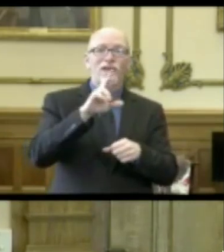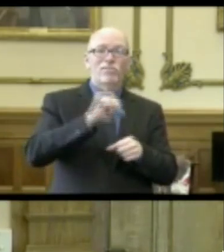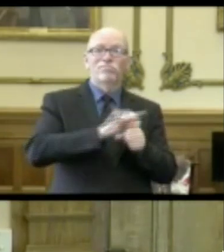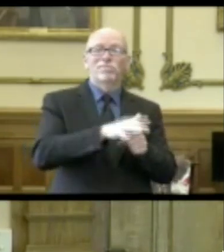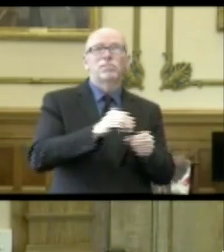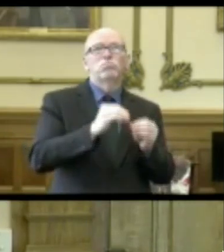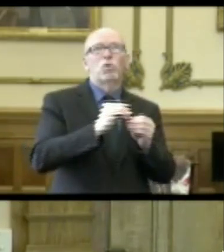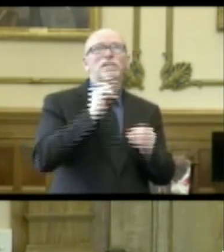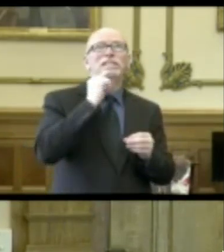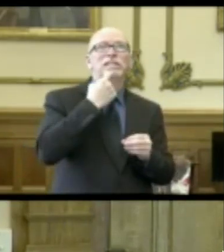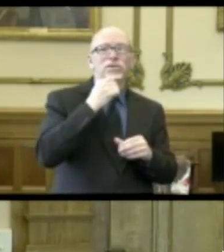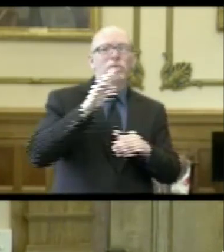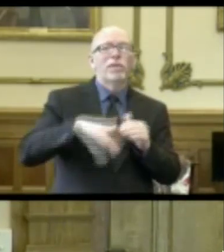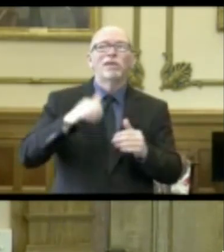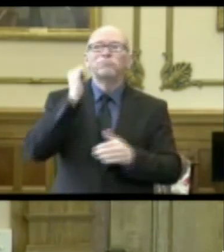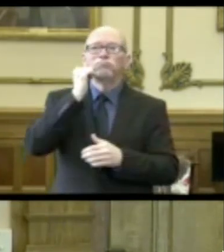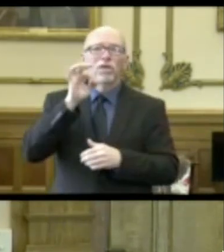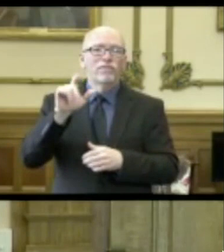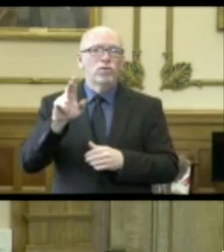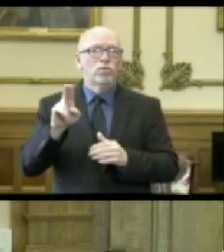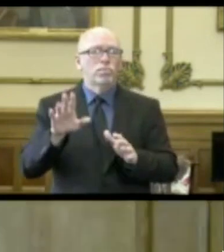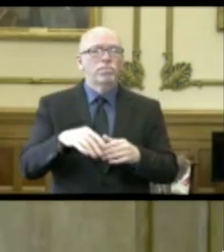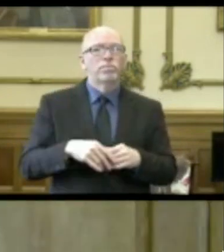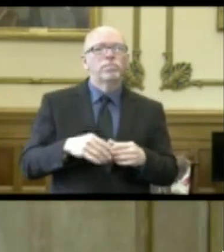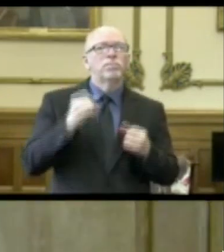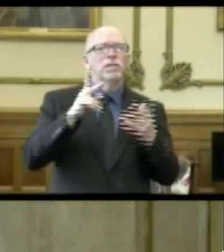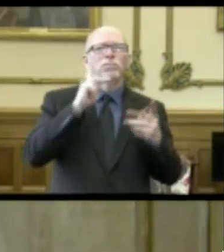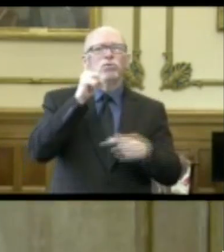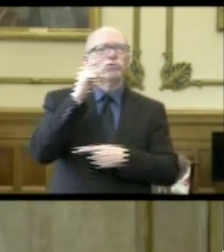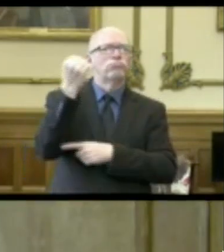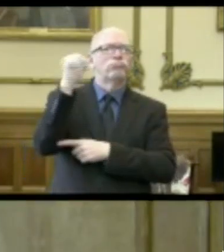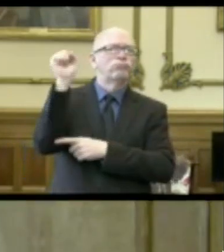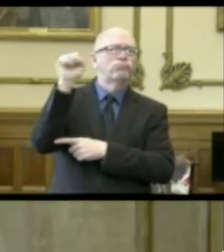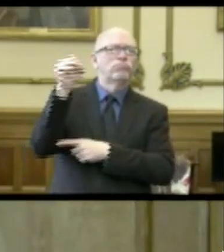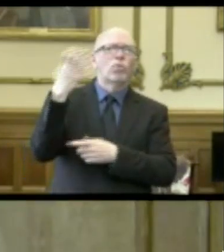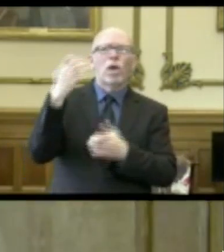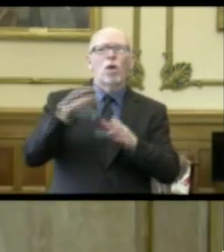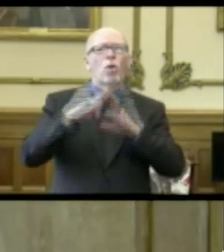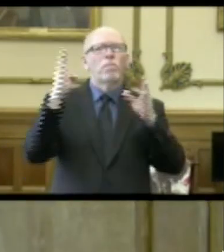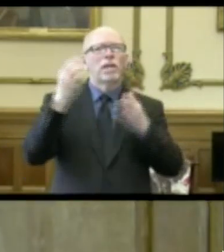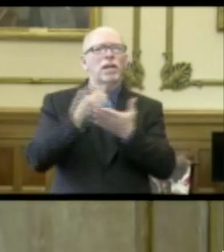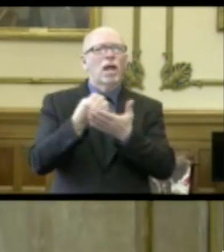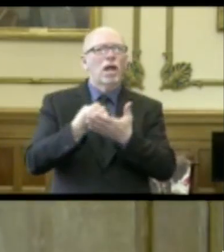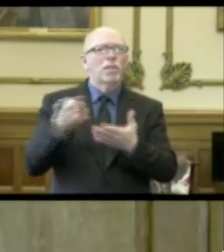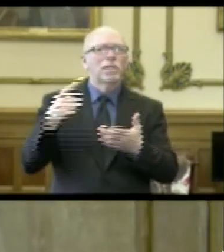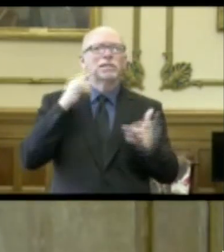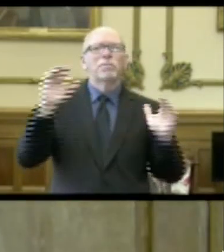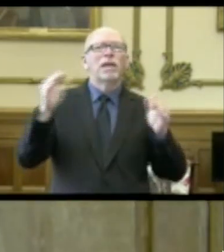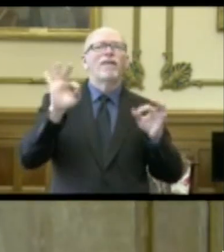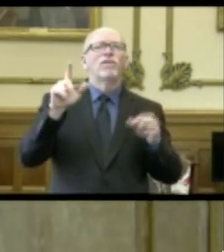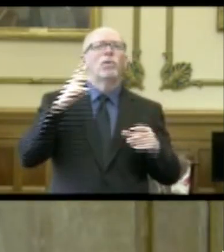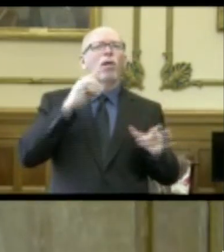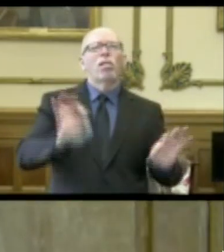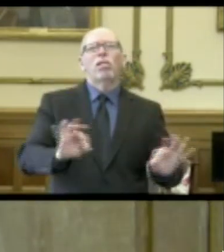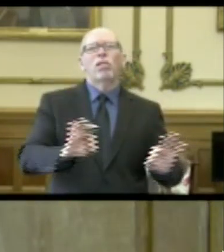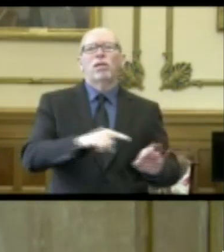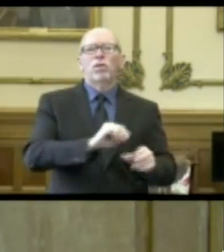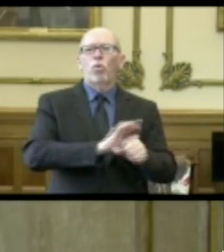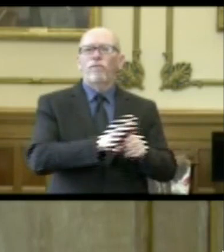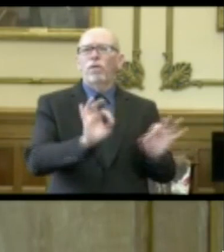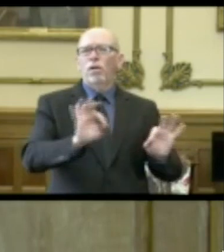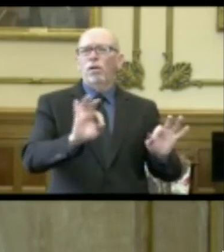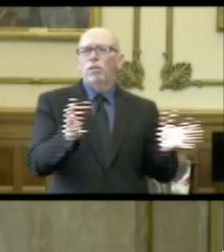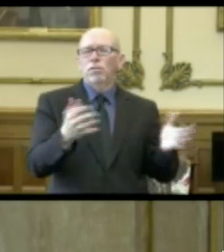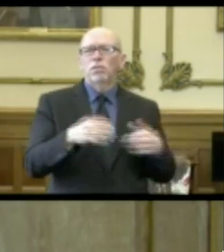more severe than the run-of-the-mill flu. Many who are protesting to reopen the economy have made these comparisons to the flu and downplay the seriousness of COVID